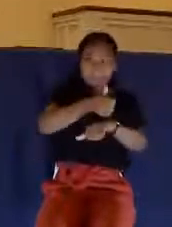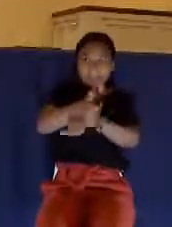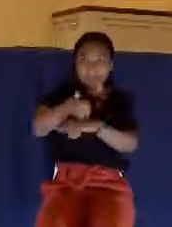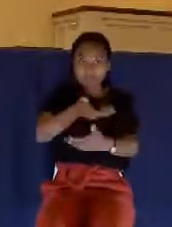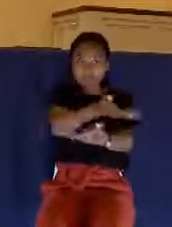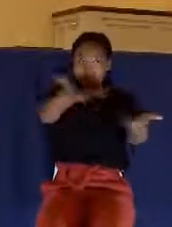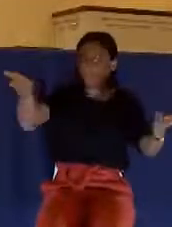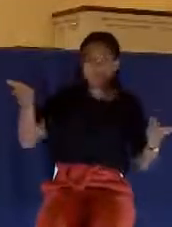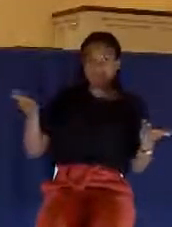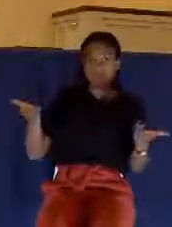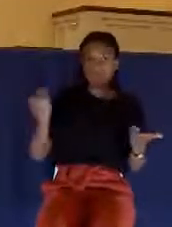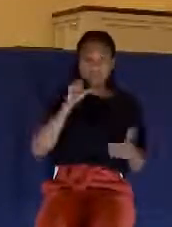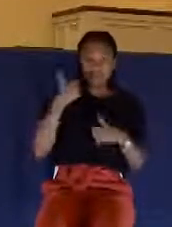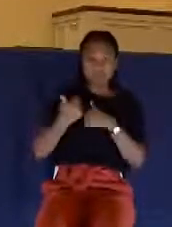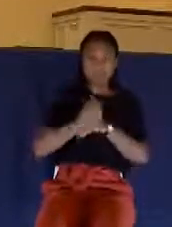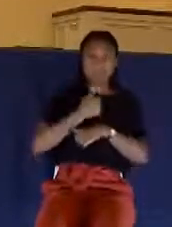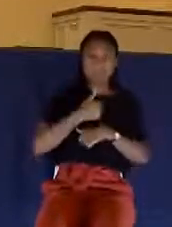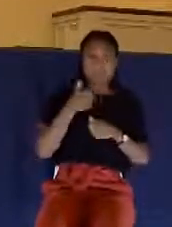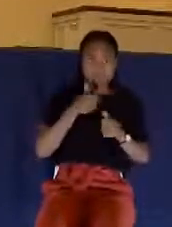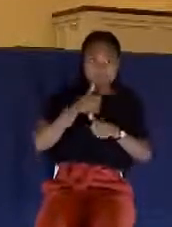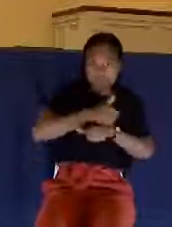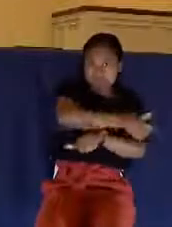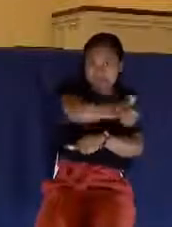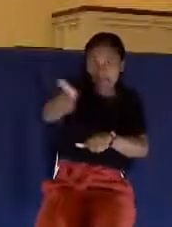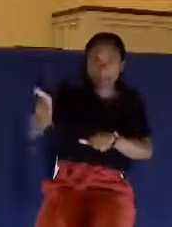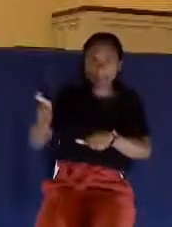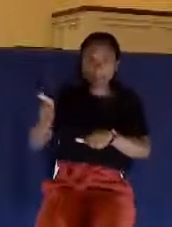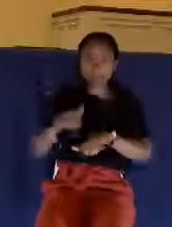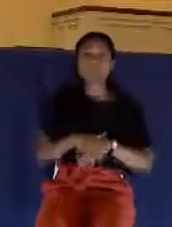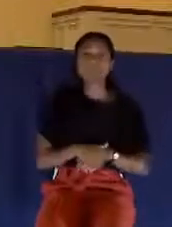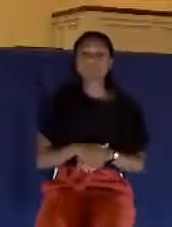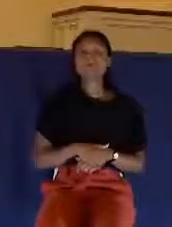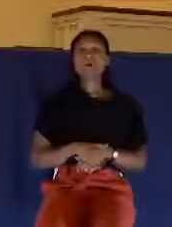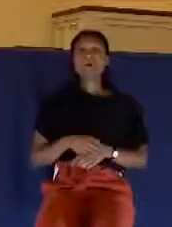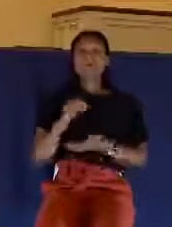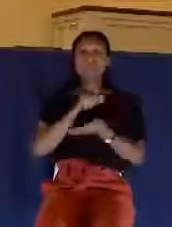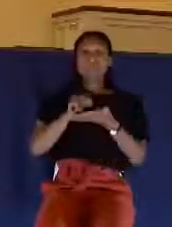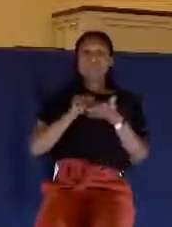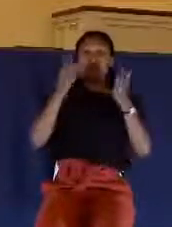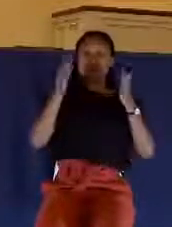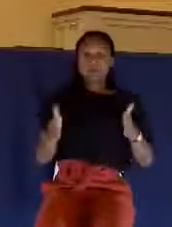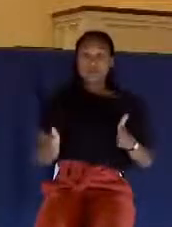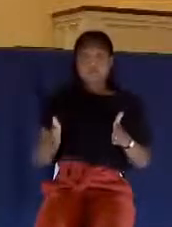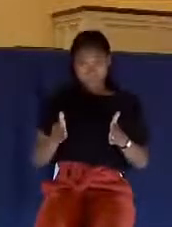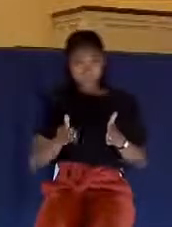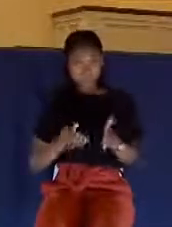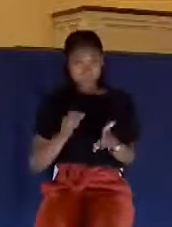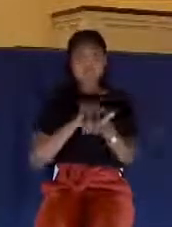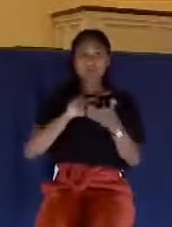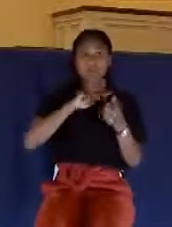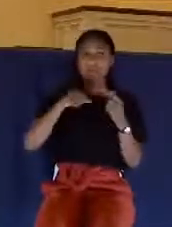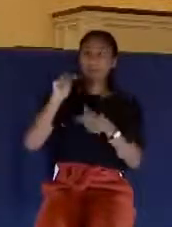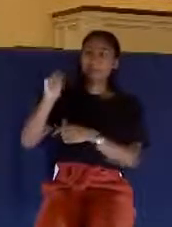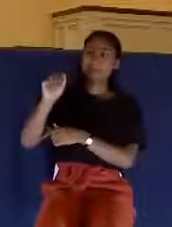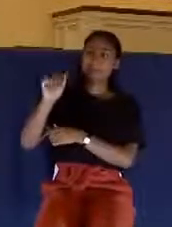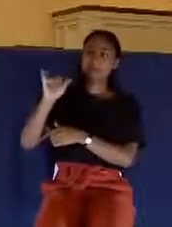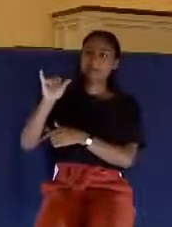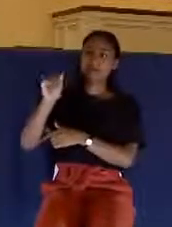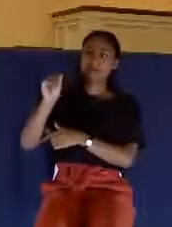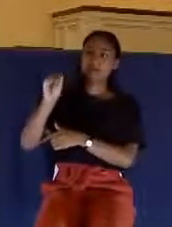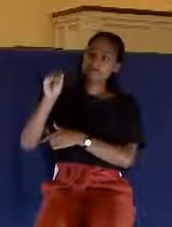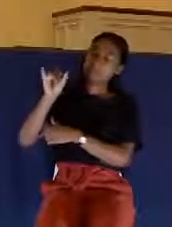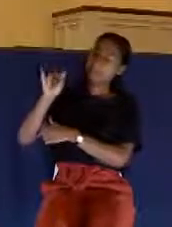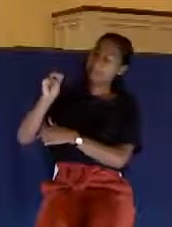The author of the book, The Vanishing Conscience, talked about when the mayor of San Francisco, this was many years ago, George